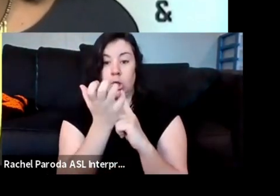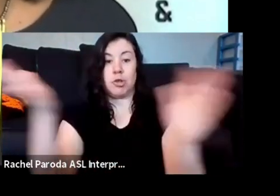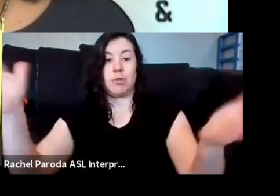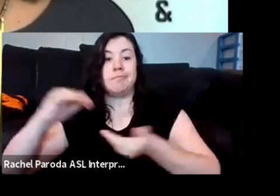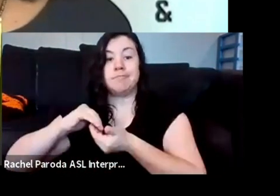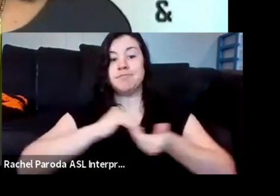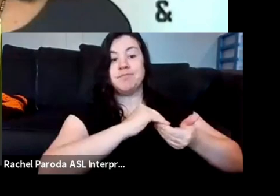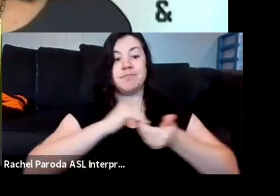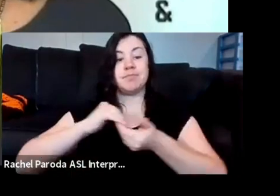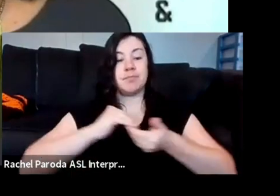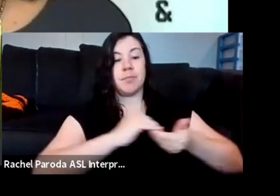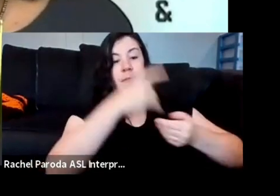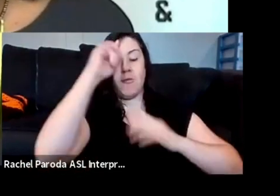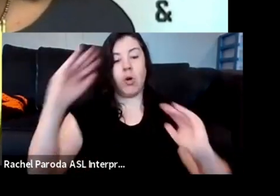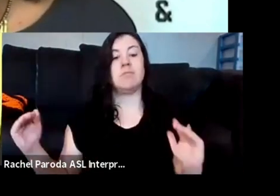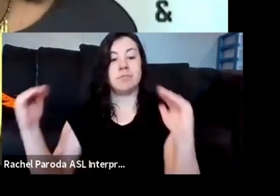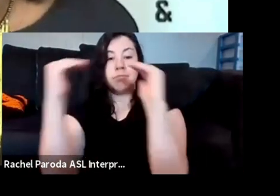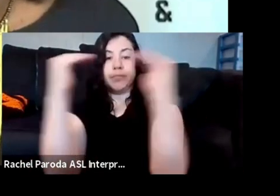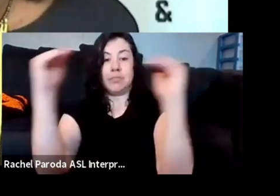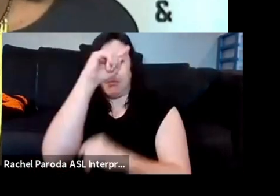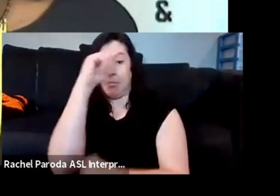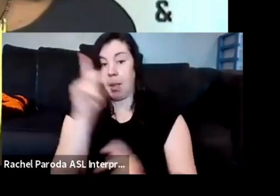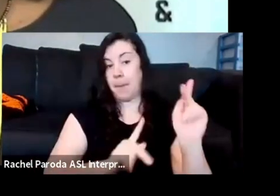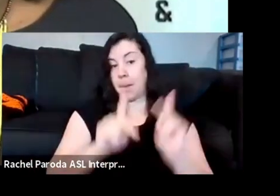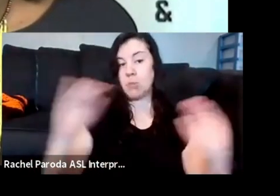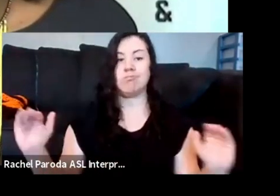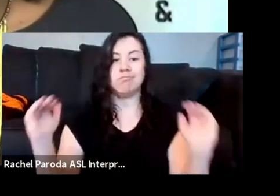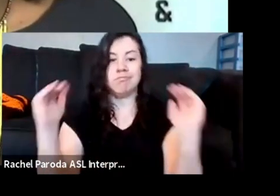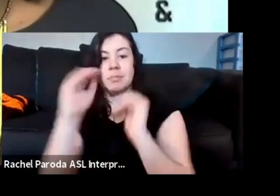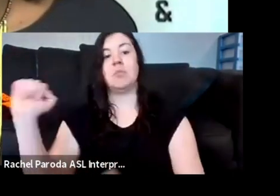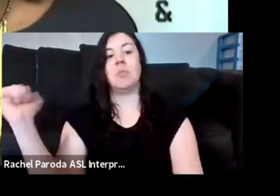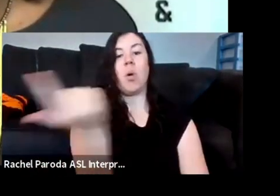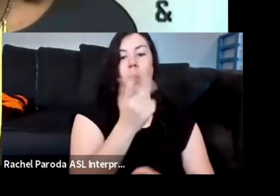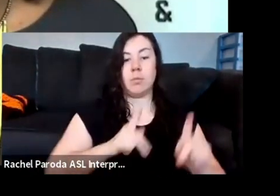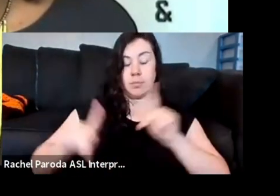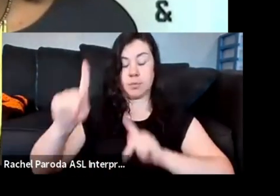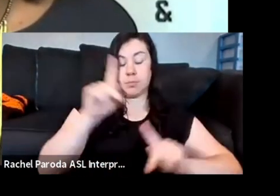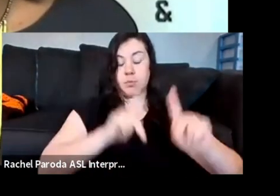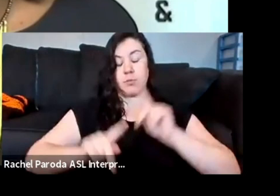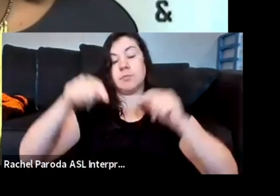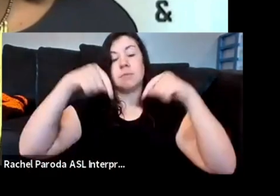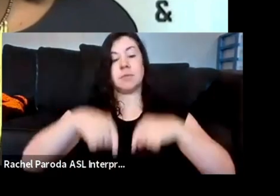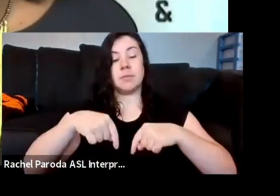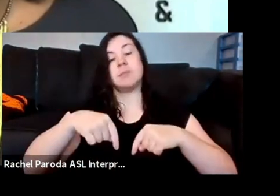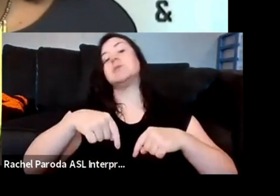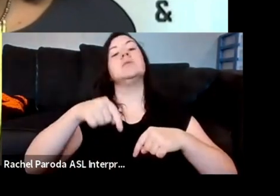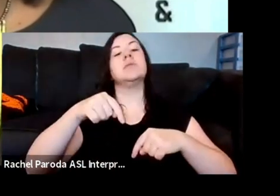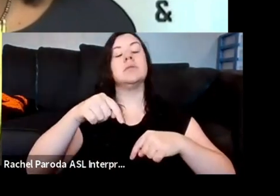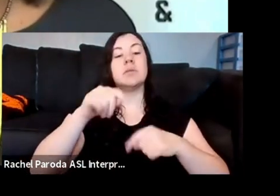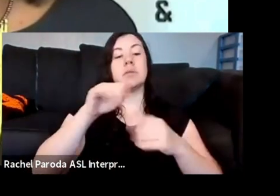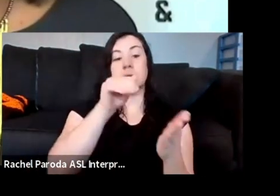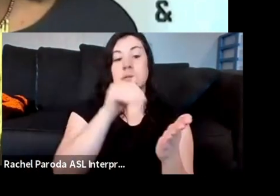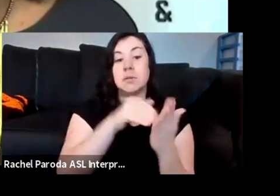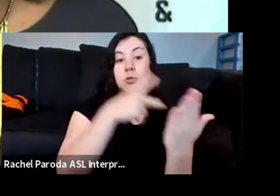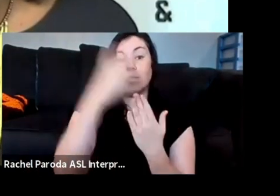people, and thus, all people. This Black Liberation Center program is an intervention from the